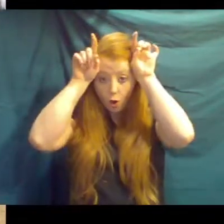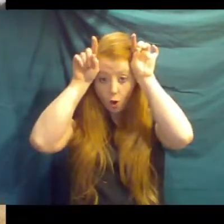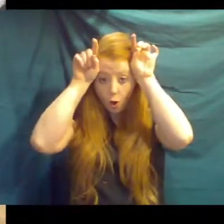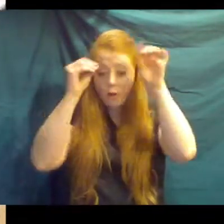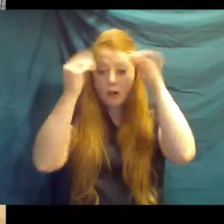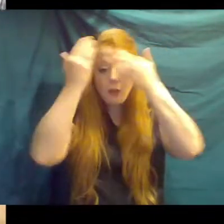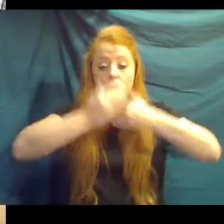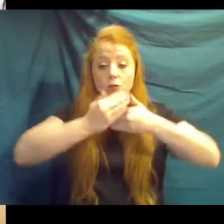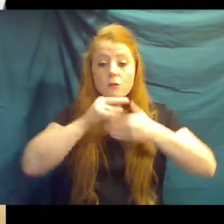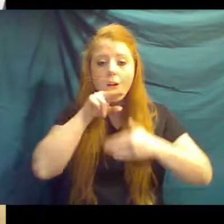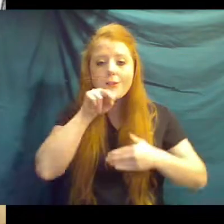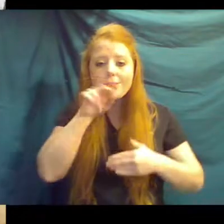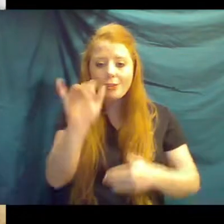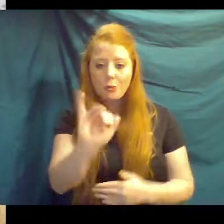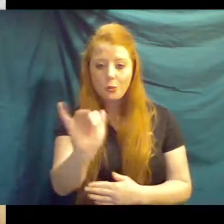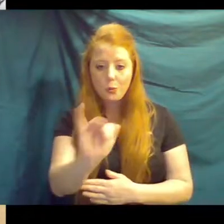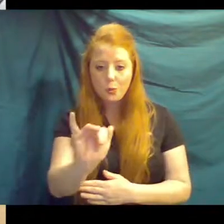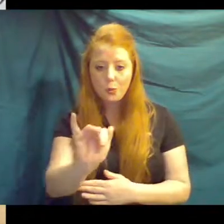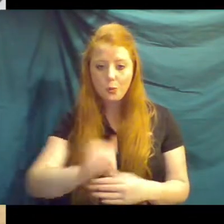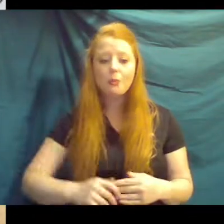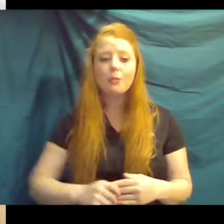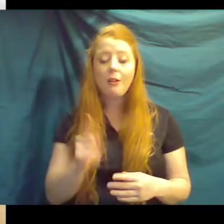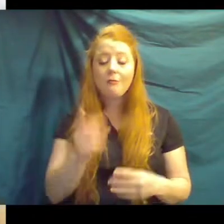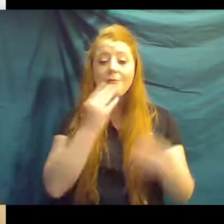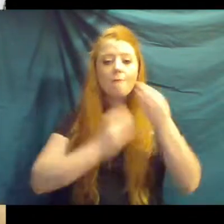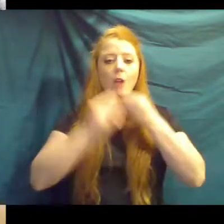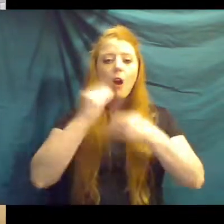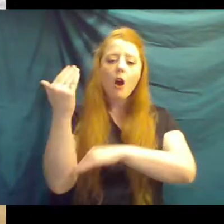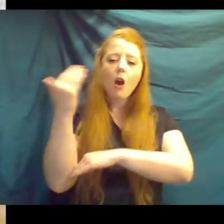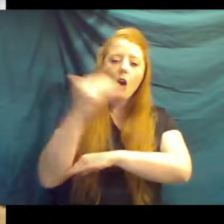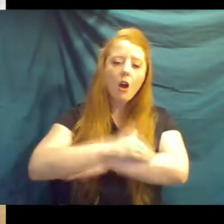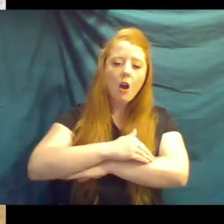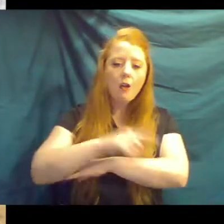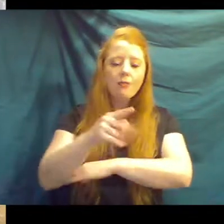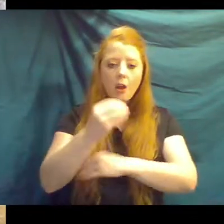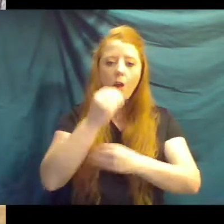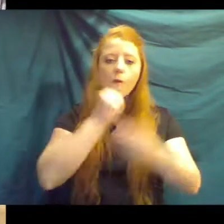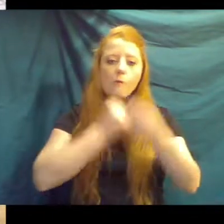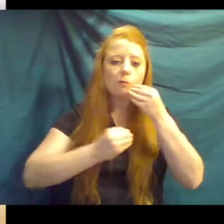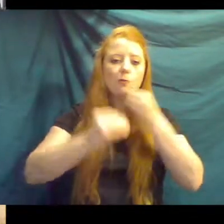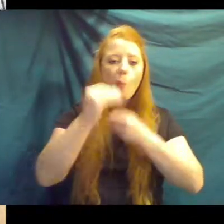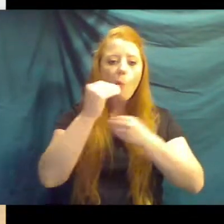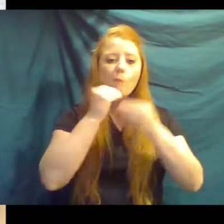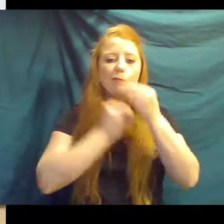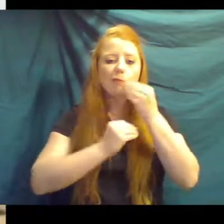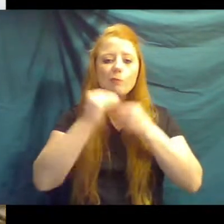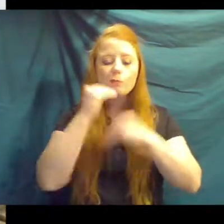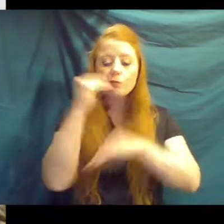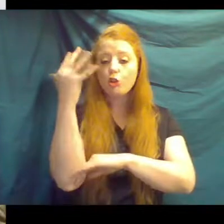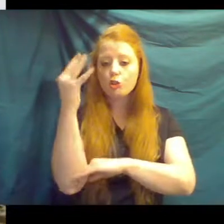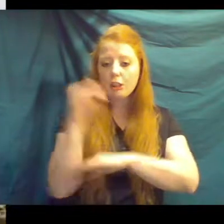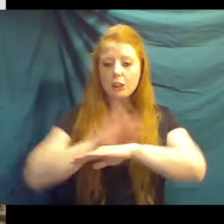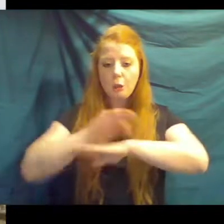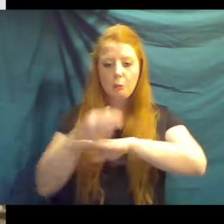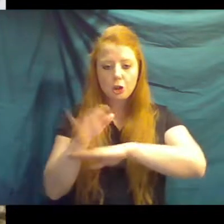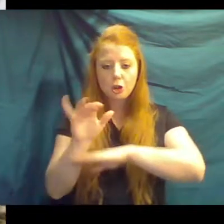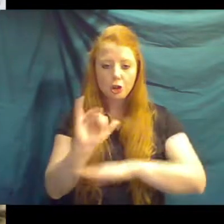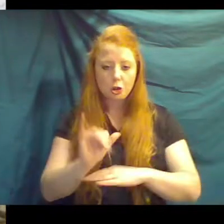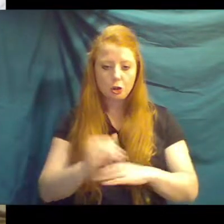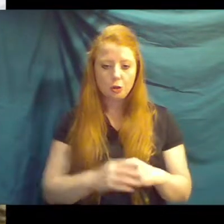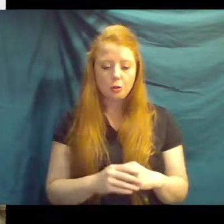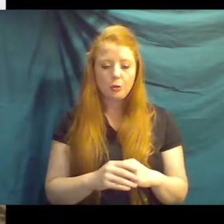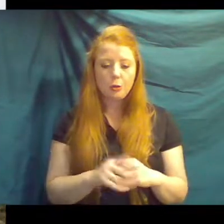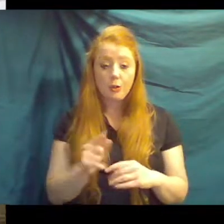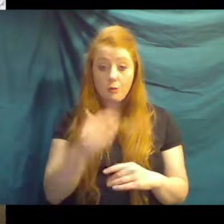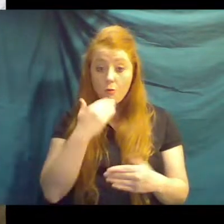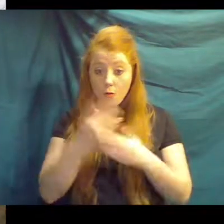tongue because it's the same concept. They eat all day long and they're constantly eating trees and bushes of that nature. Do they